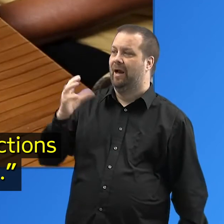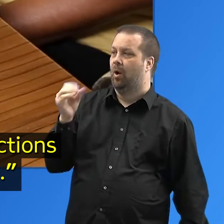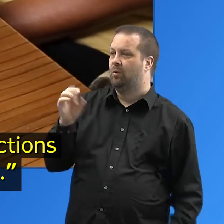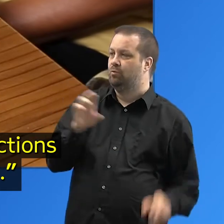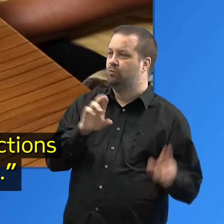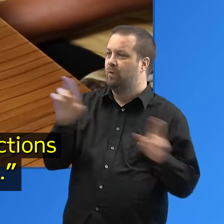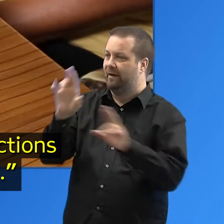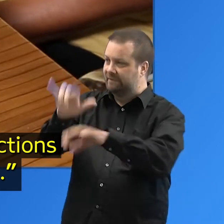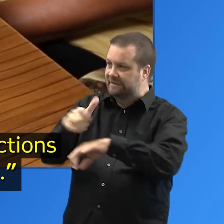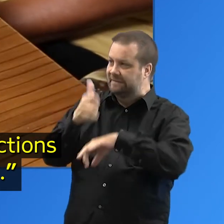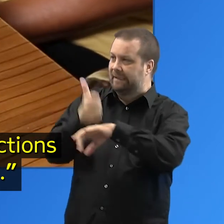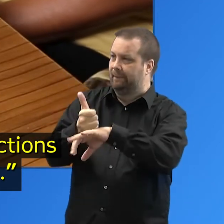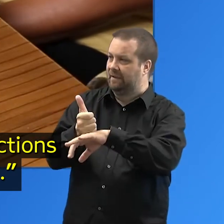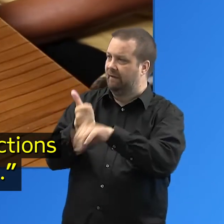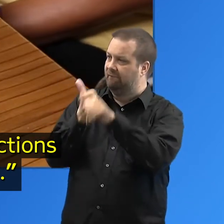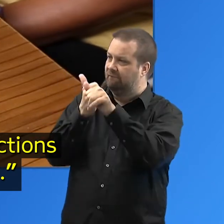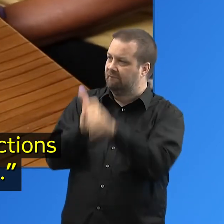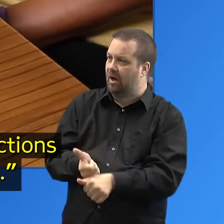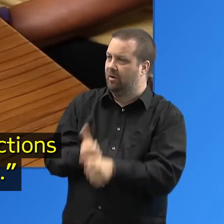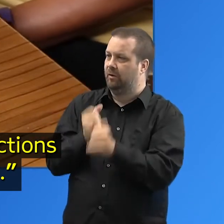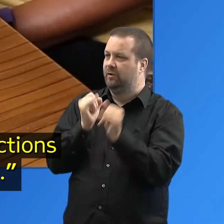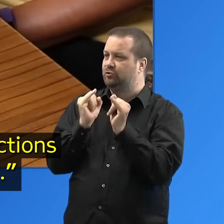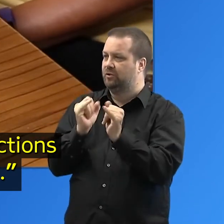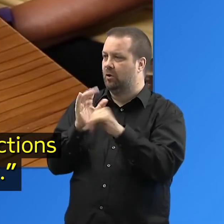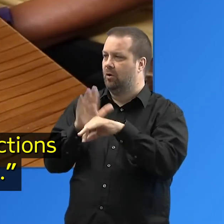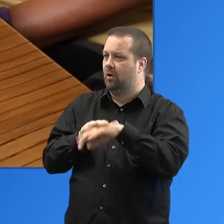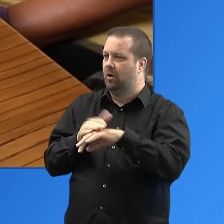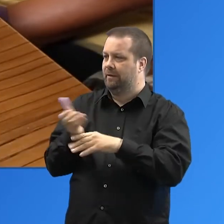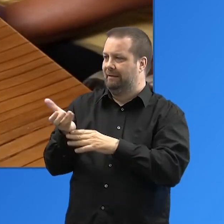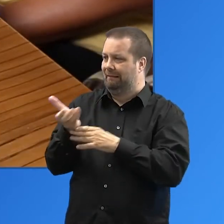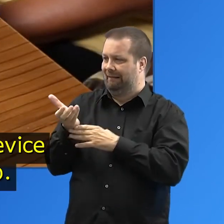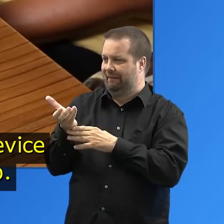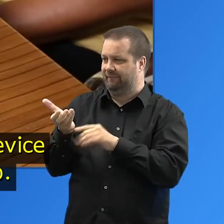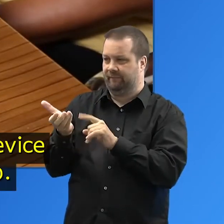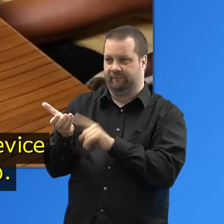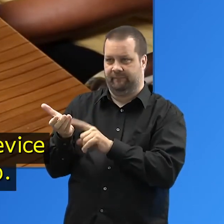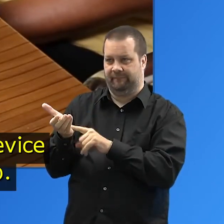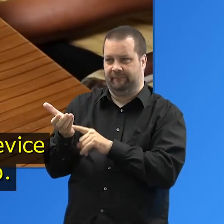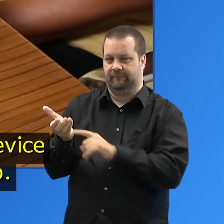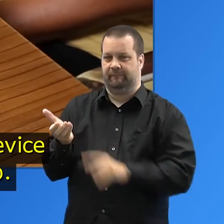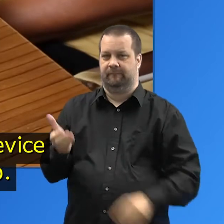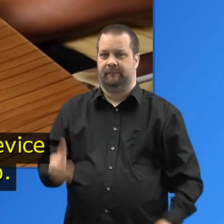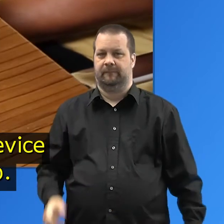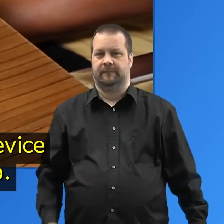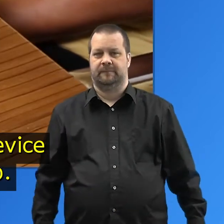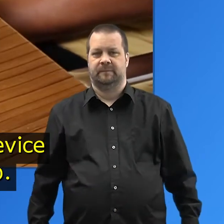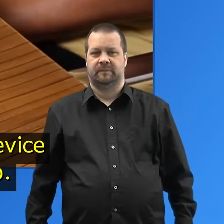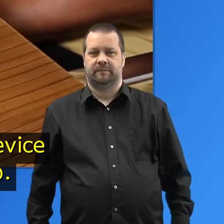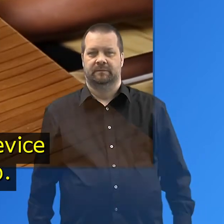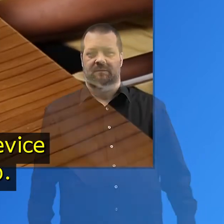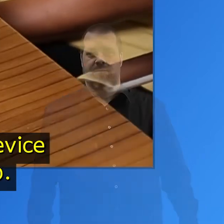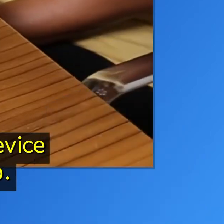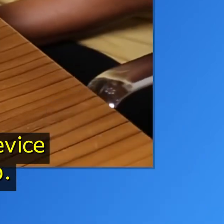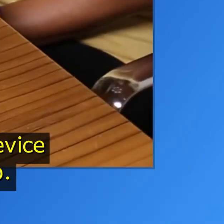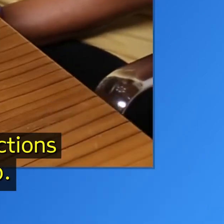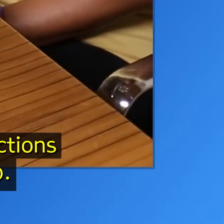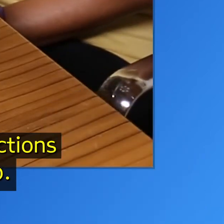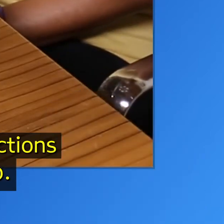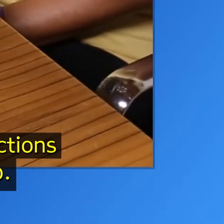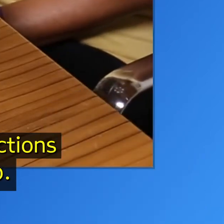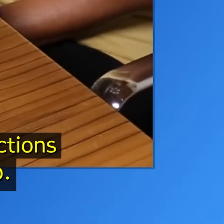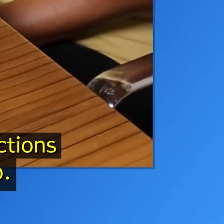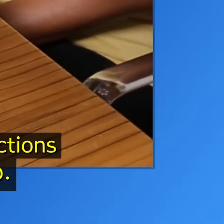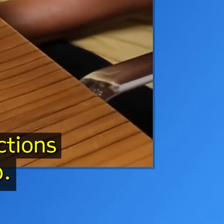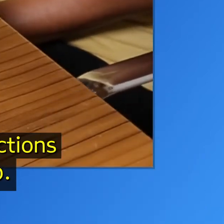setup. Just follow the instructions in your Alexa app. Hello, your device is ready for setup.